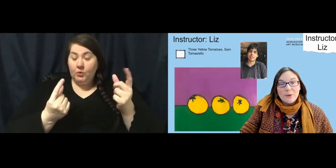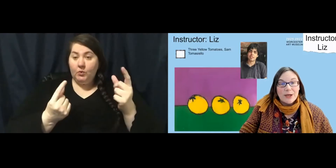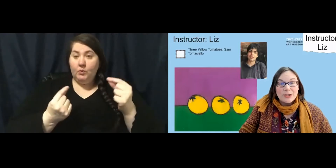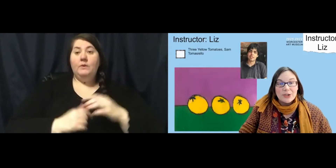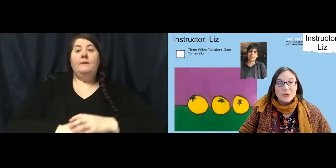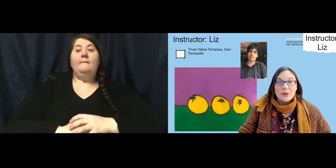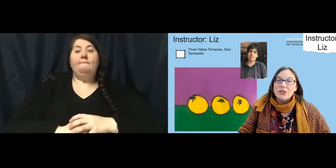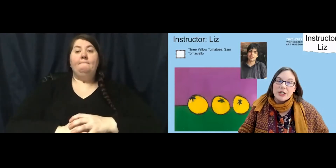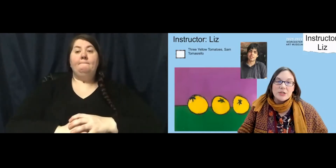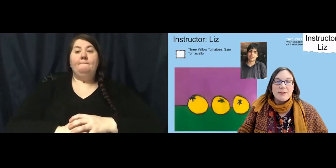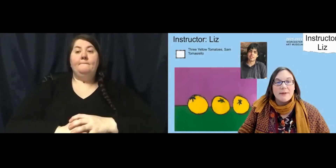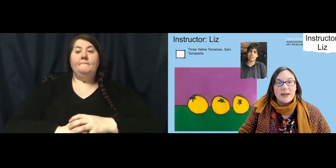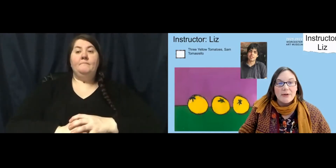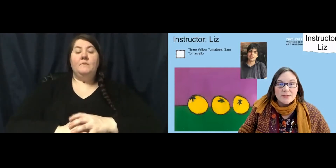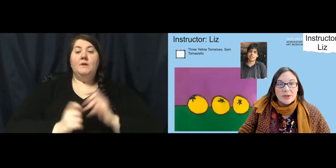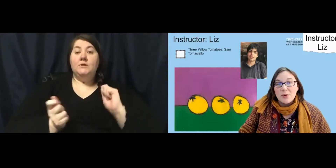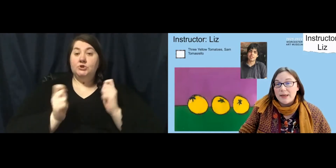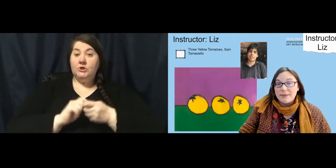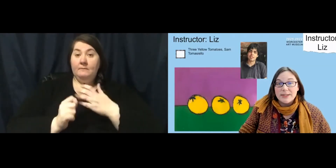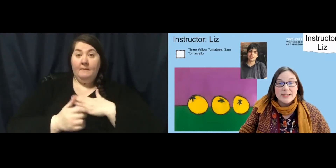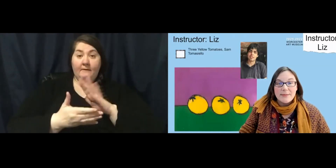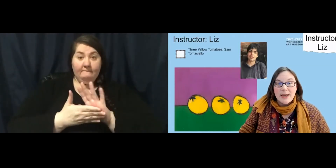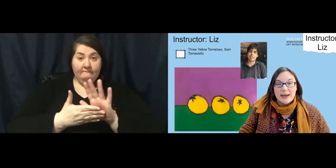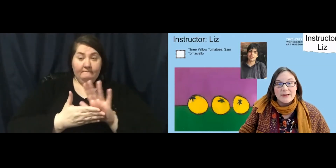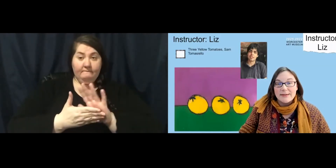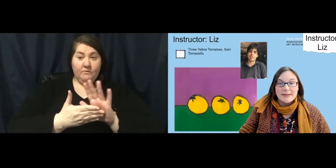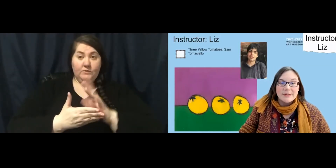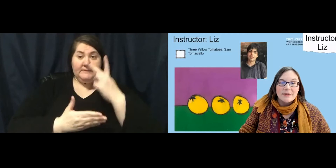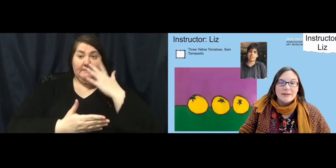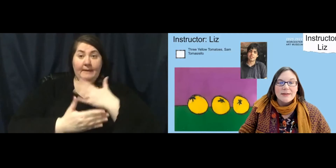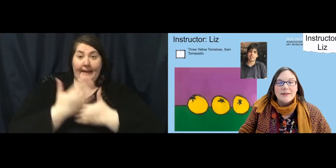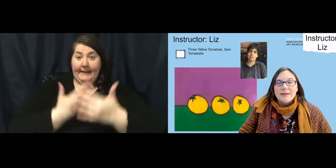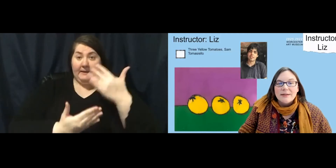I'm going to change my video so that you'll be able to see my hands.